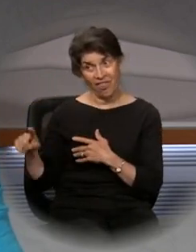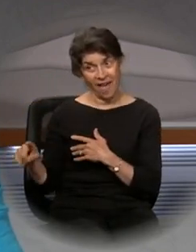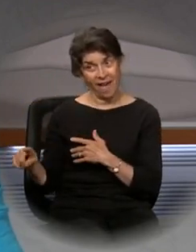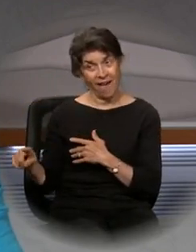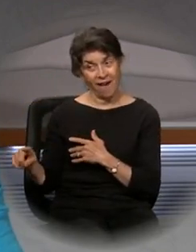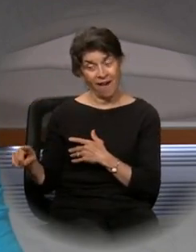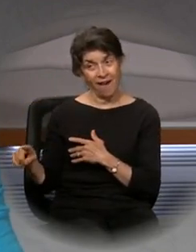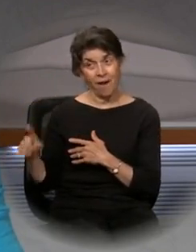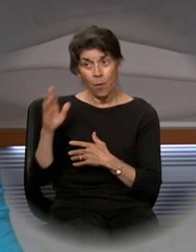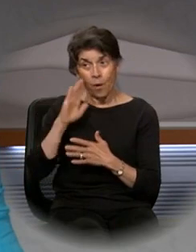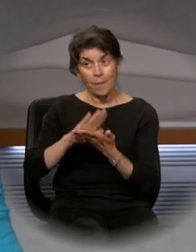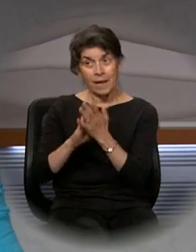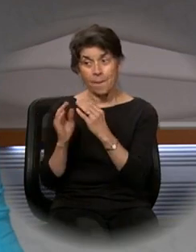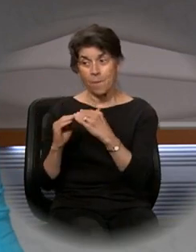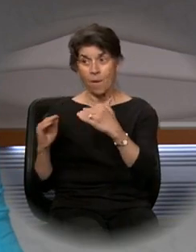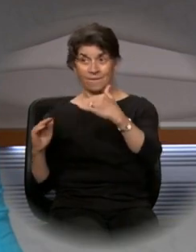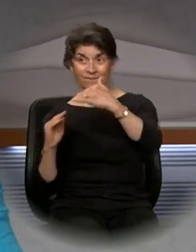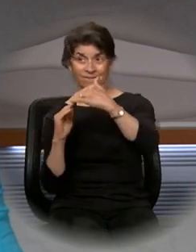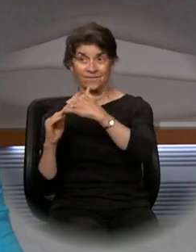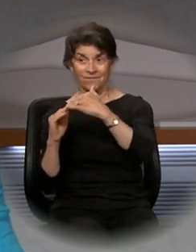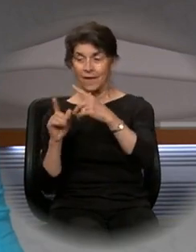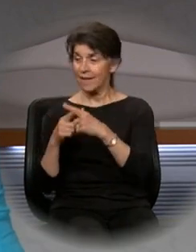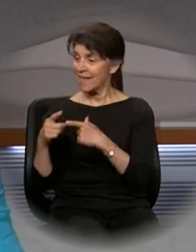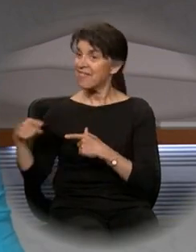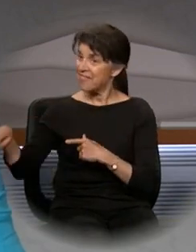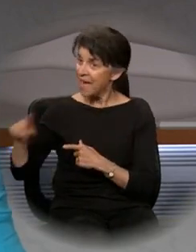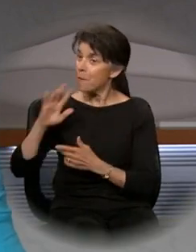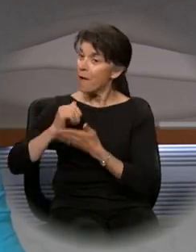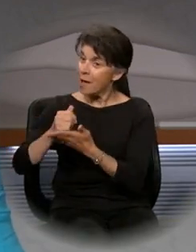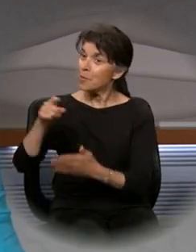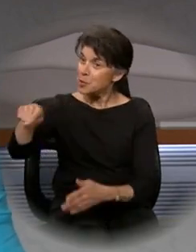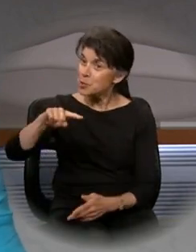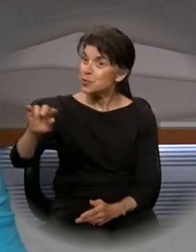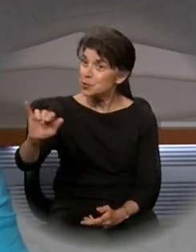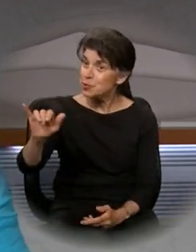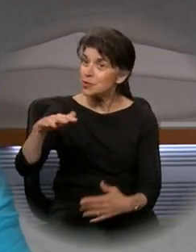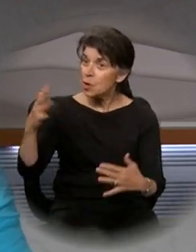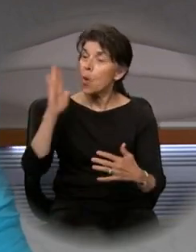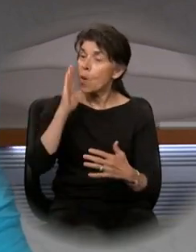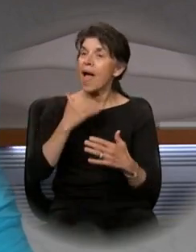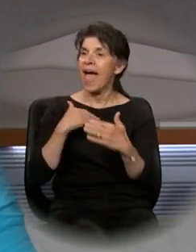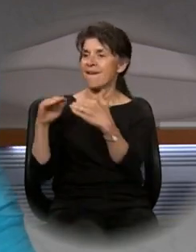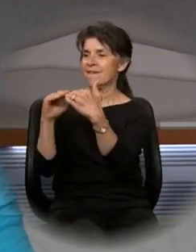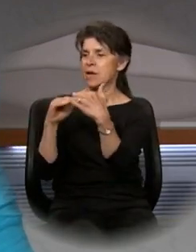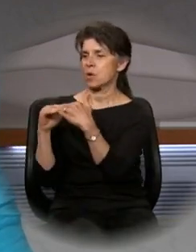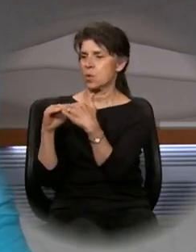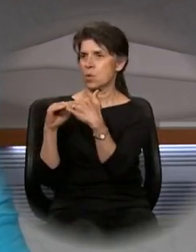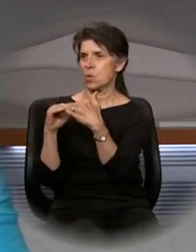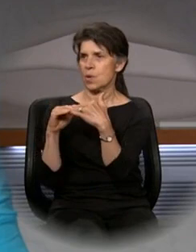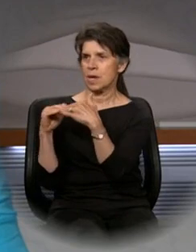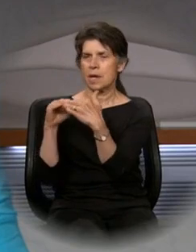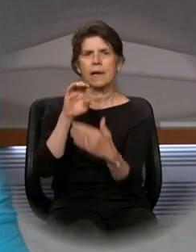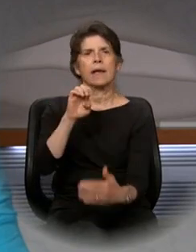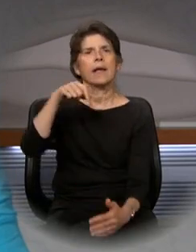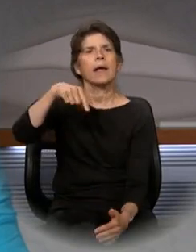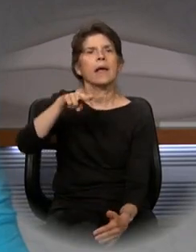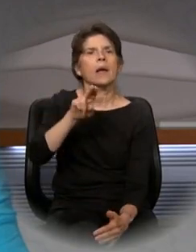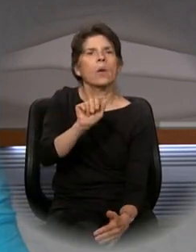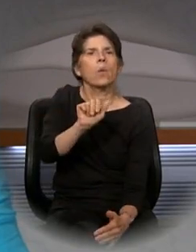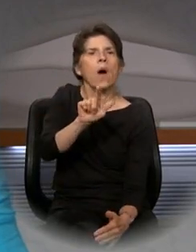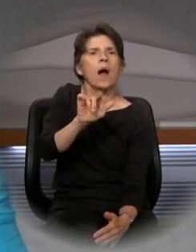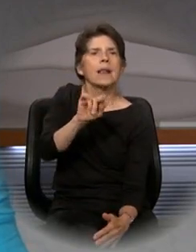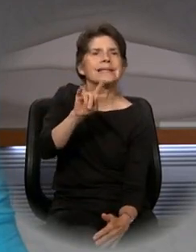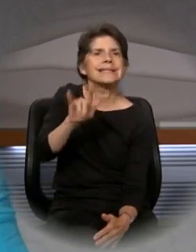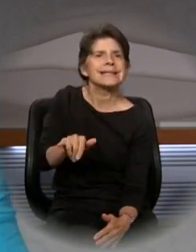may also supply your needs, that there may be equality. As it is written, whoever